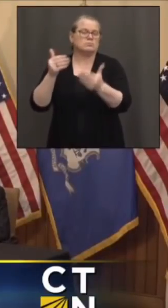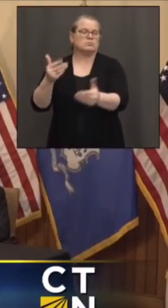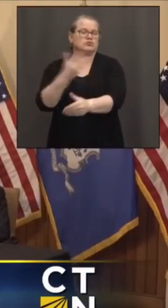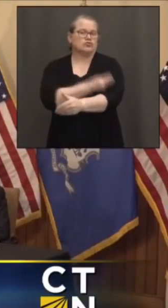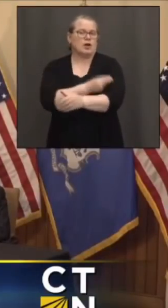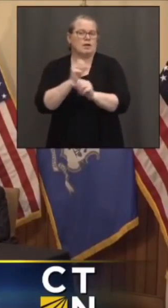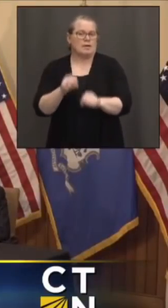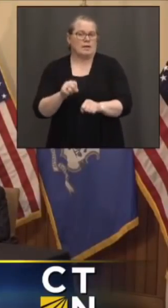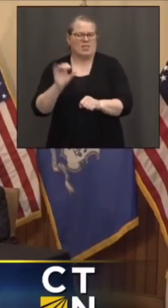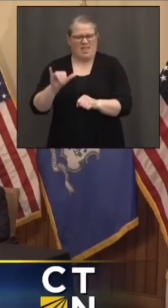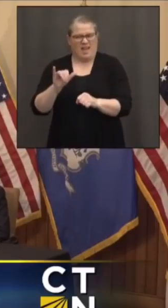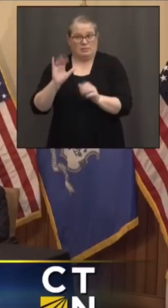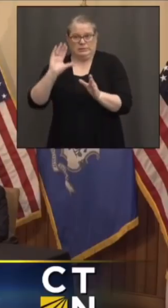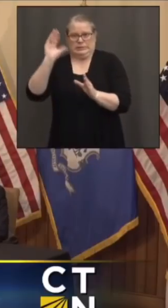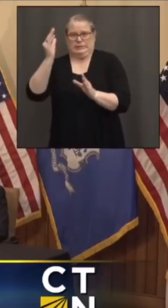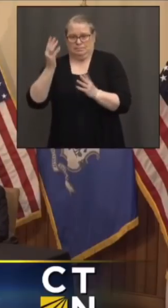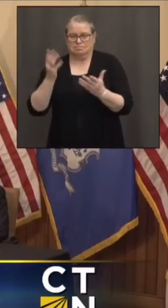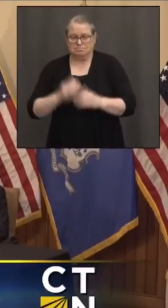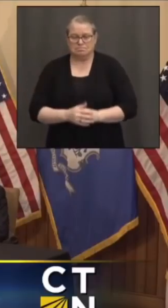The Connecticut Mirror.